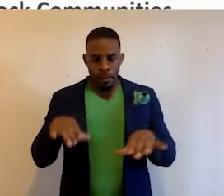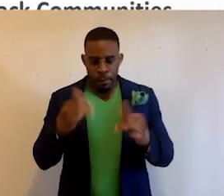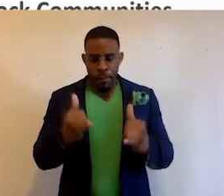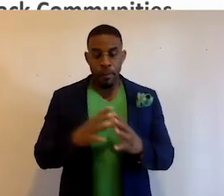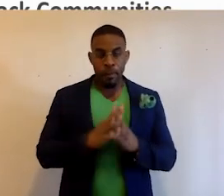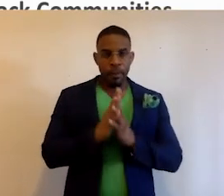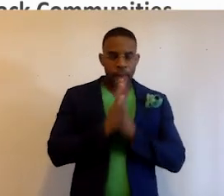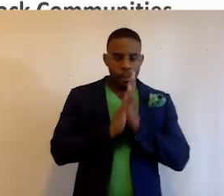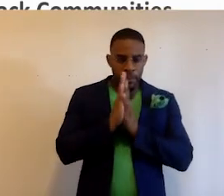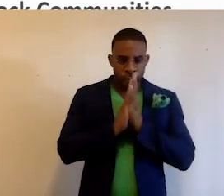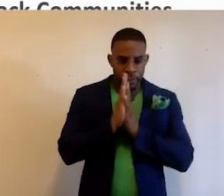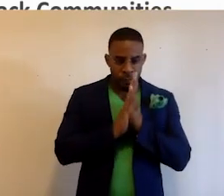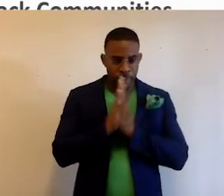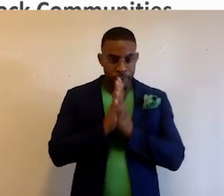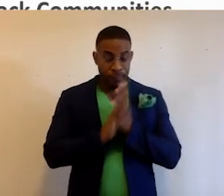today.